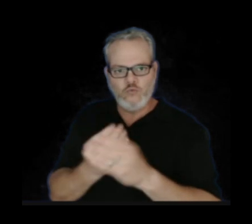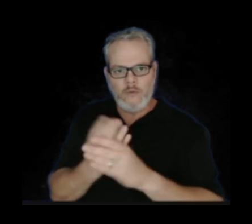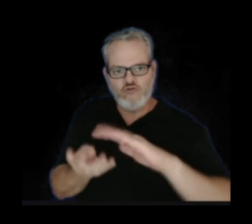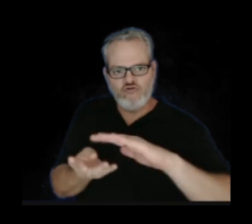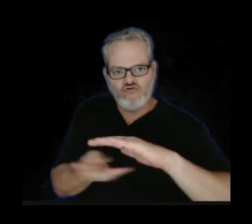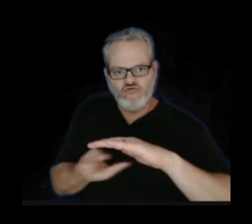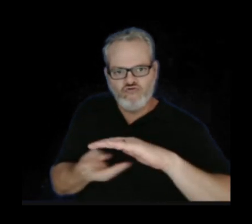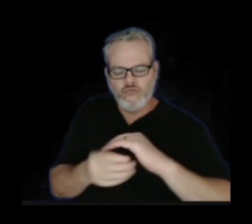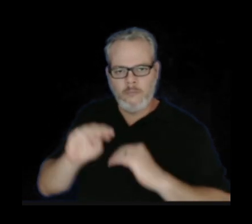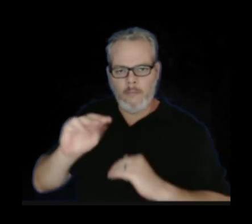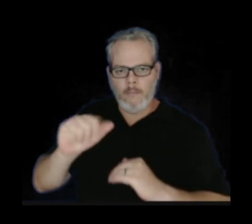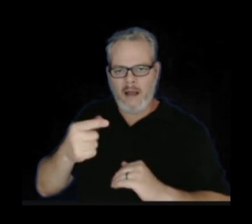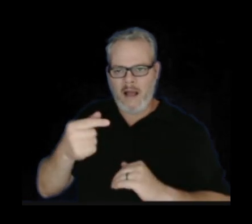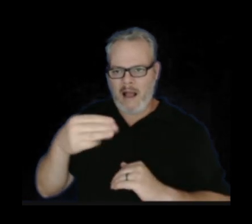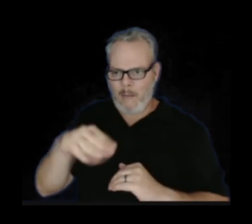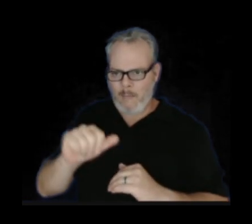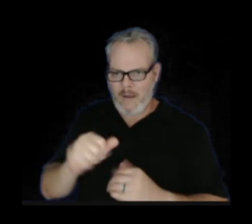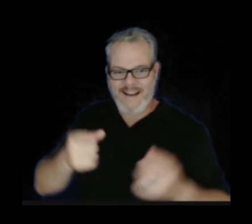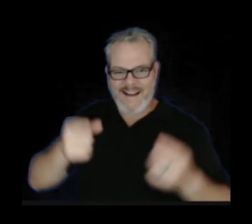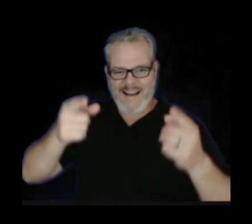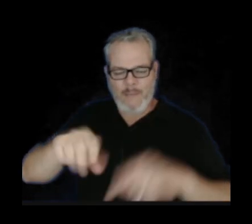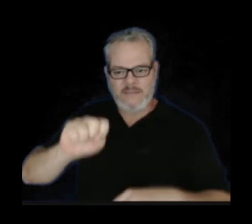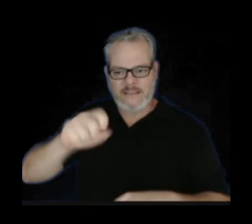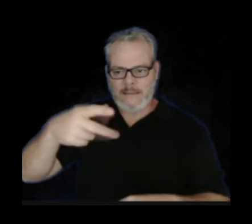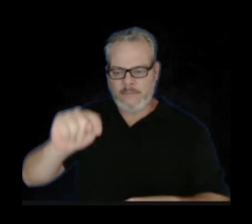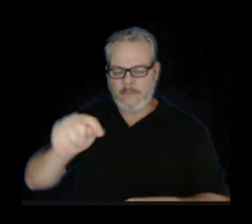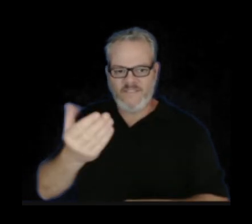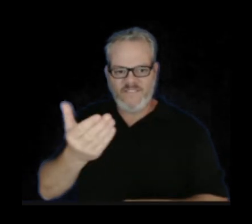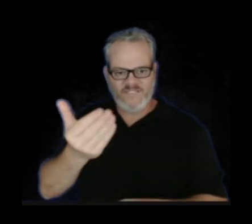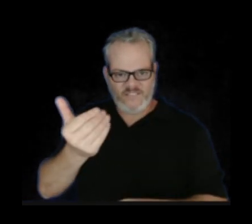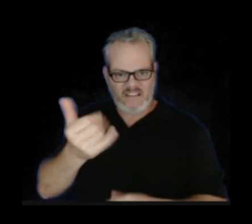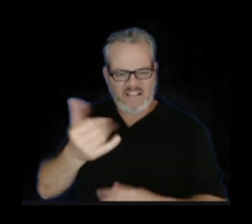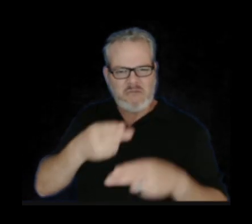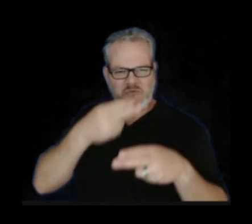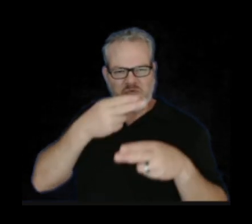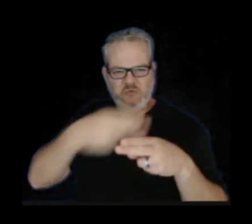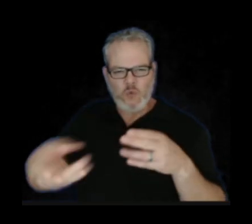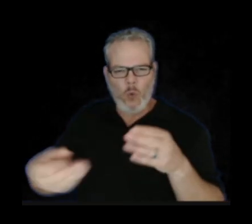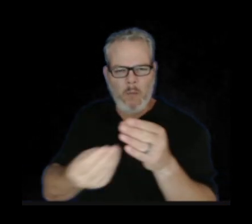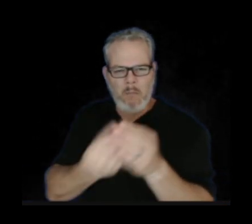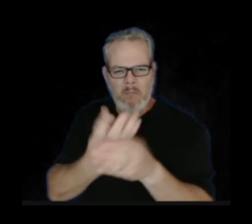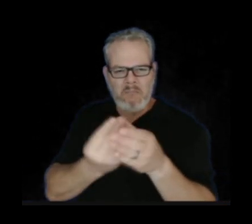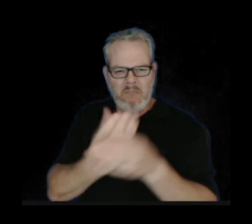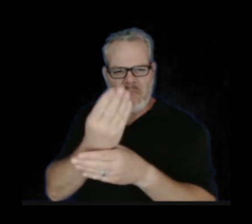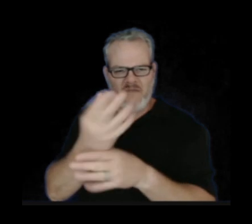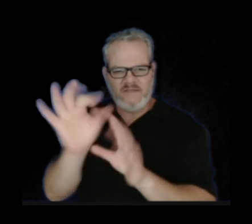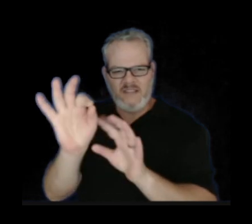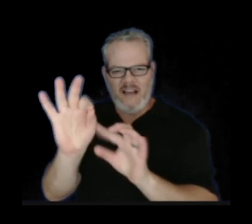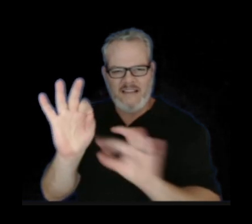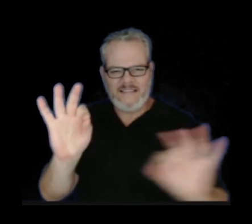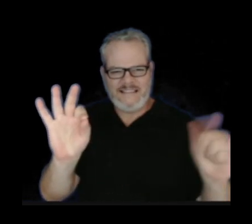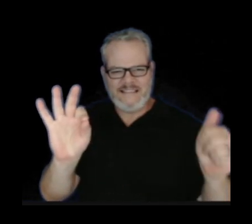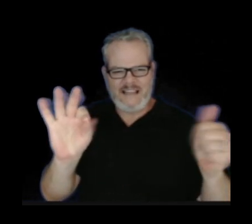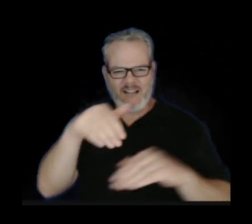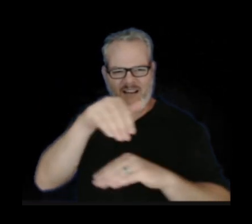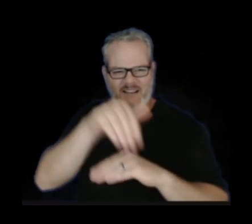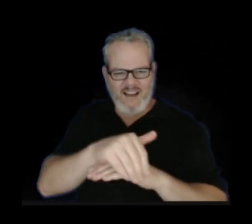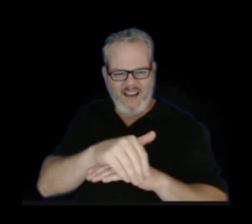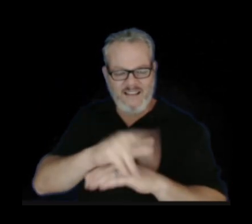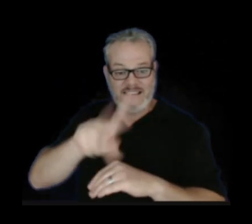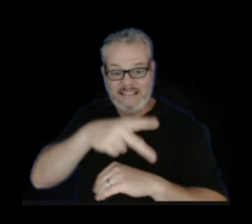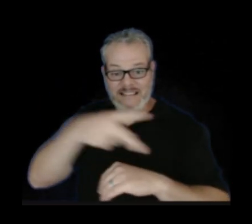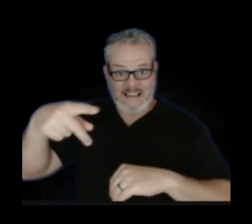very first night of September 15th, there was a very short eruption from 9 to 10 p.m. The second phase was the resumption of activity